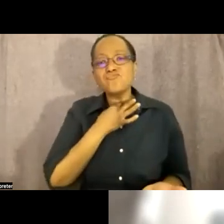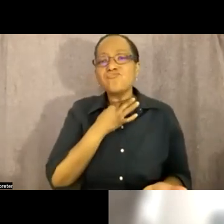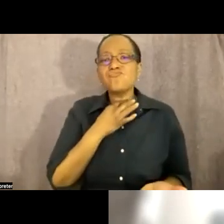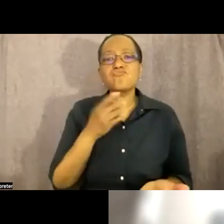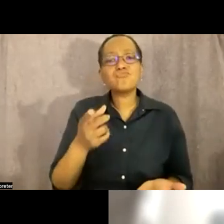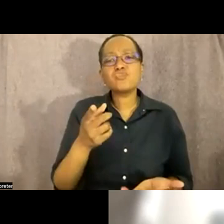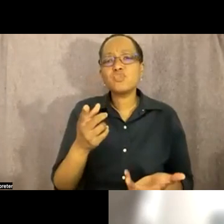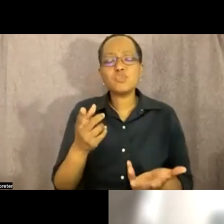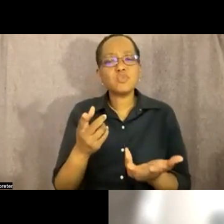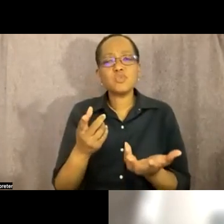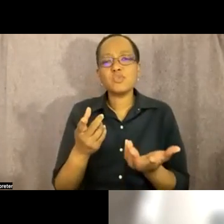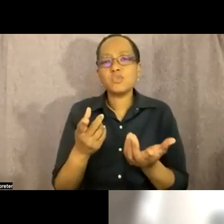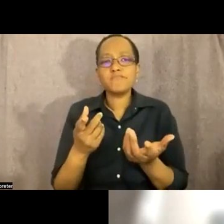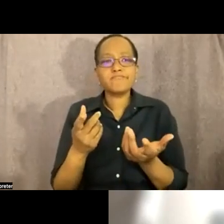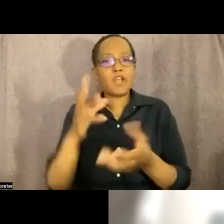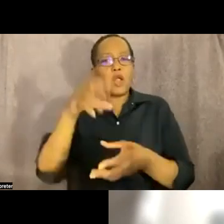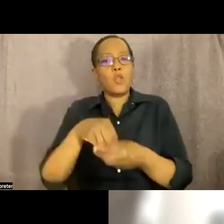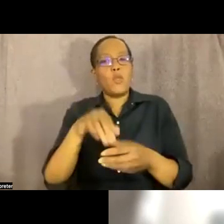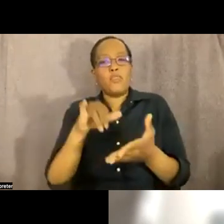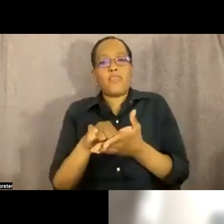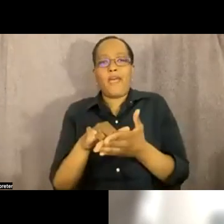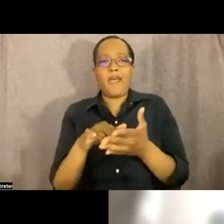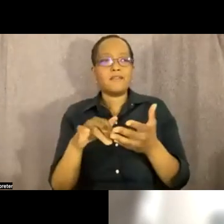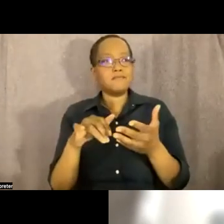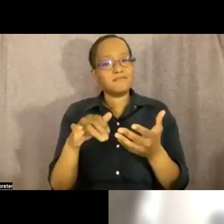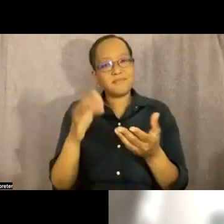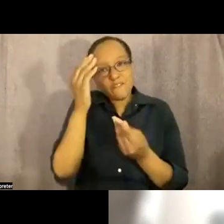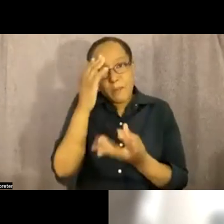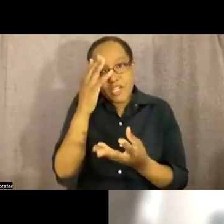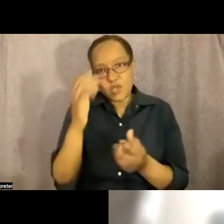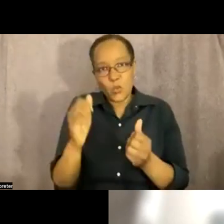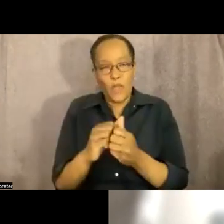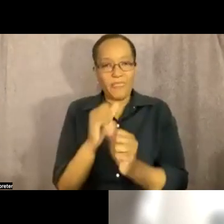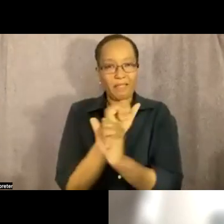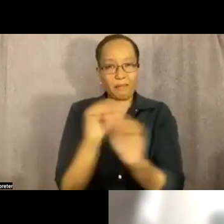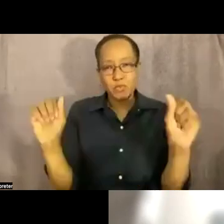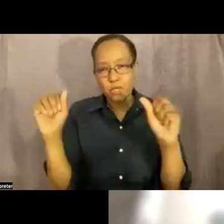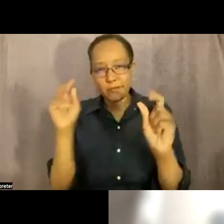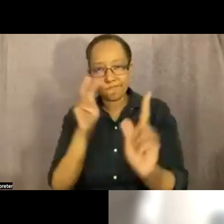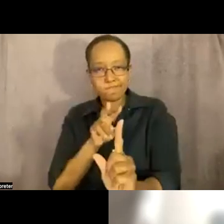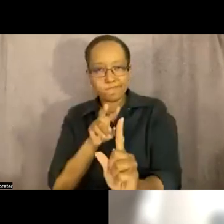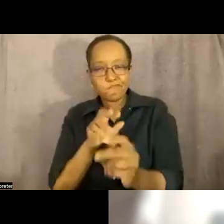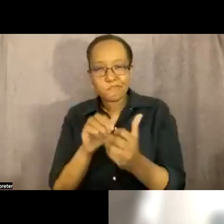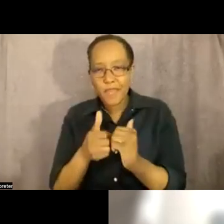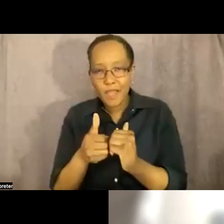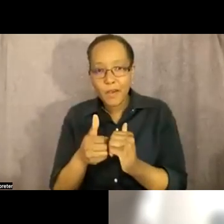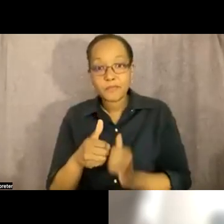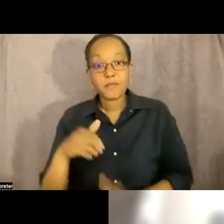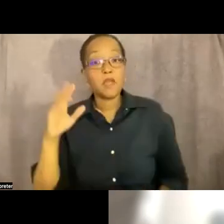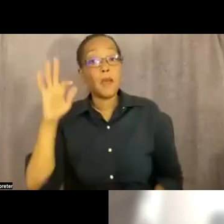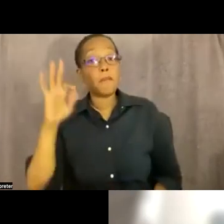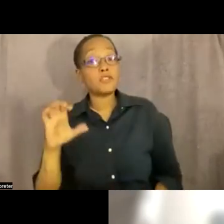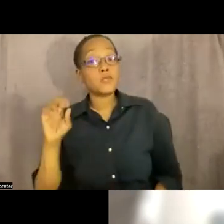fit it together through a liberatory lens religion i've seen people do